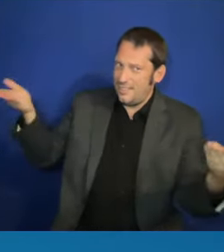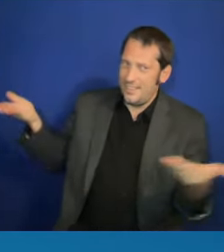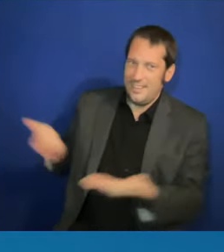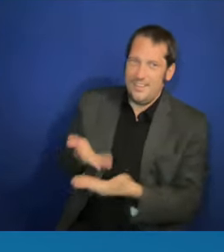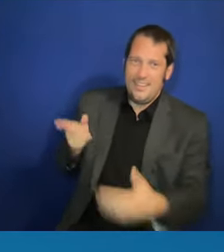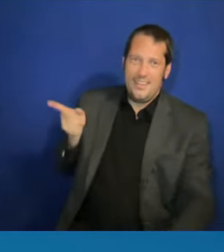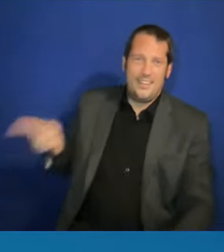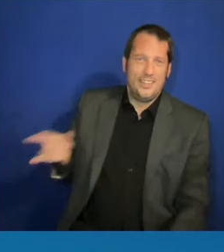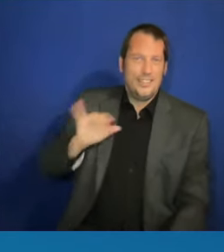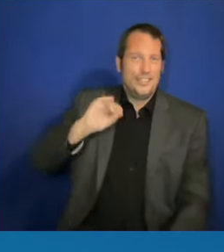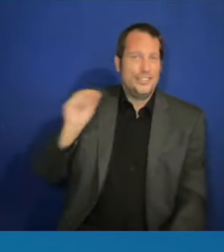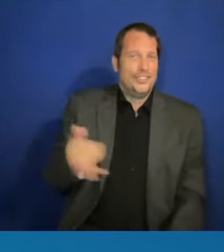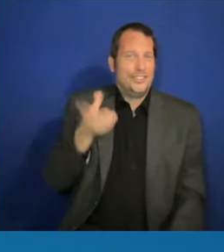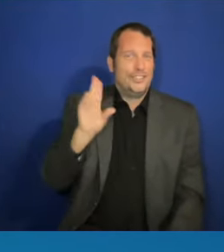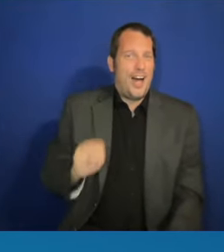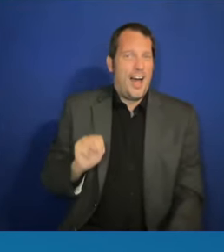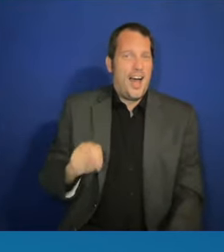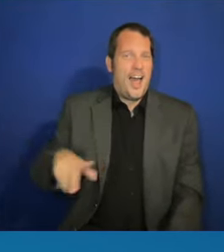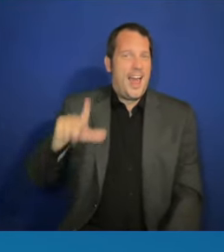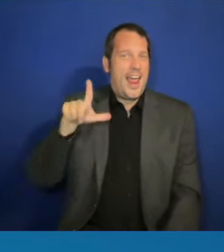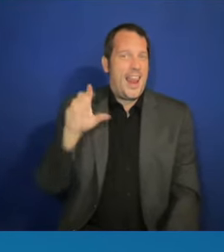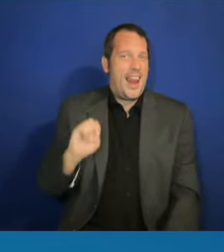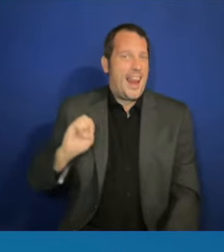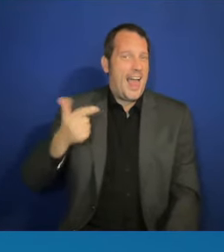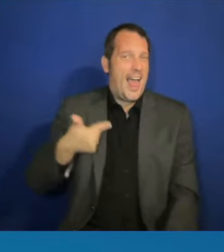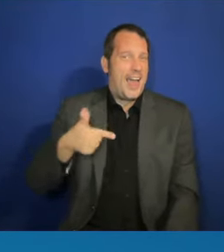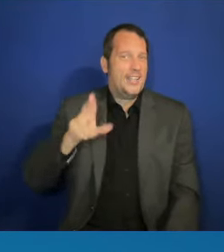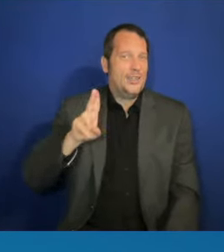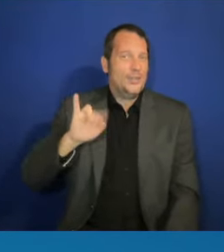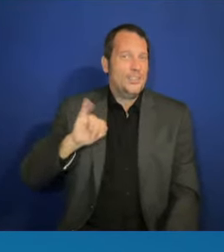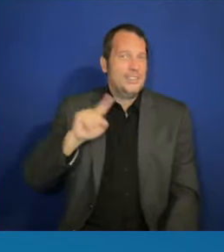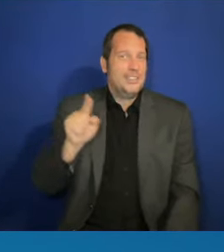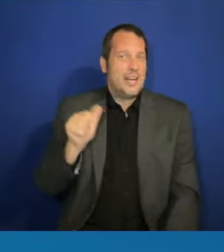Thank you, Congressman. What a pleasure. Thank you, thank you.